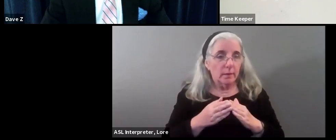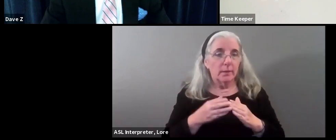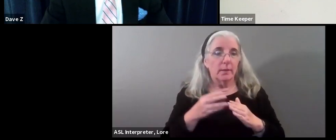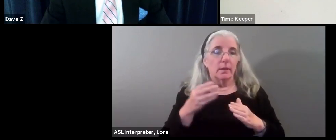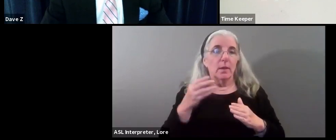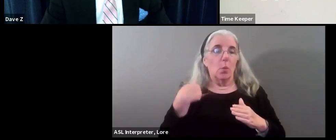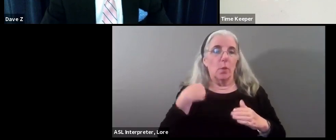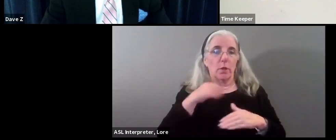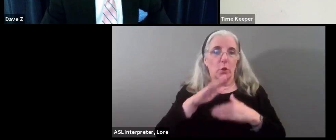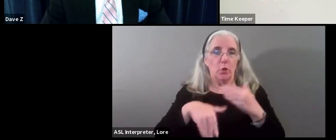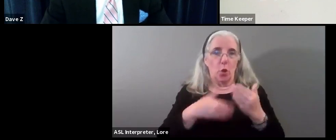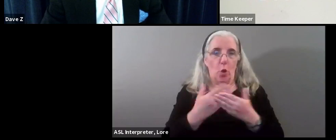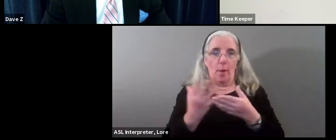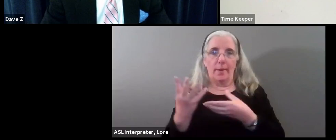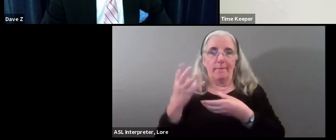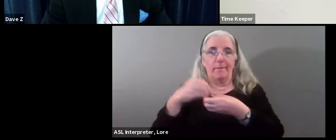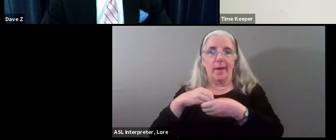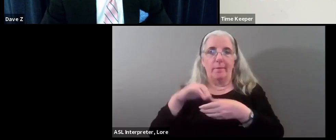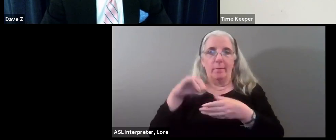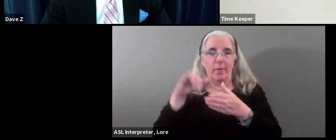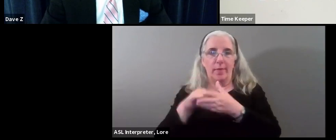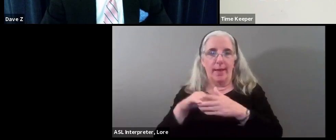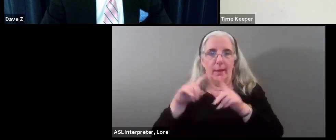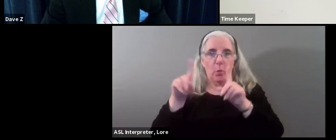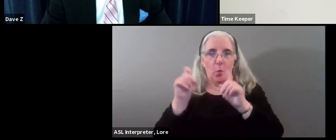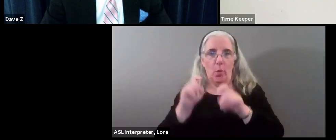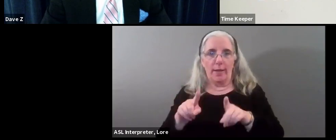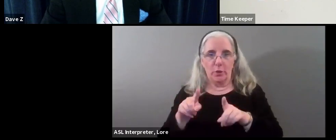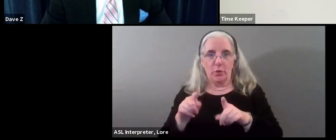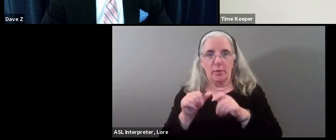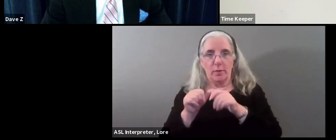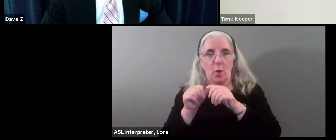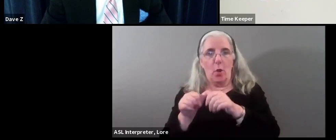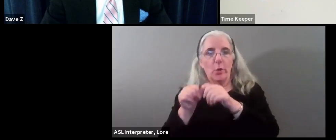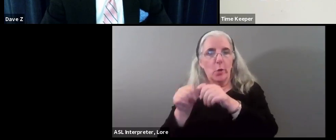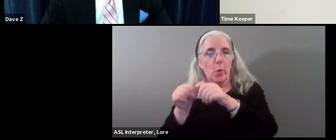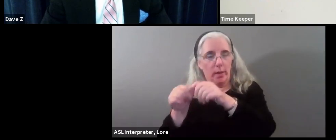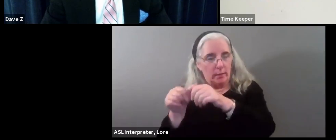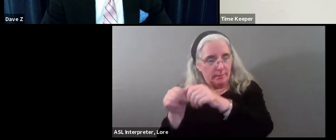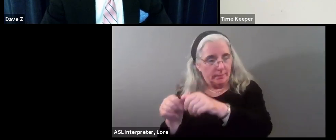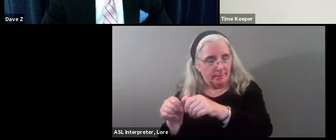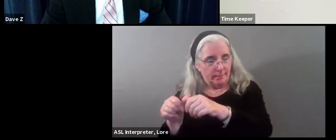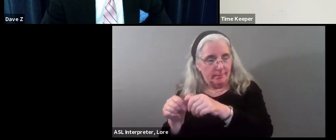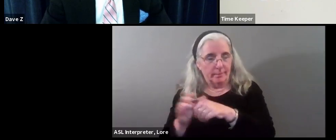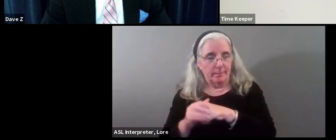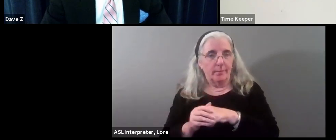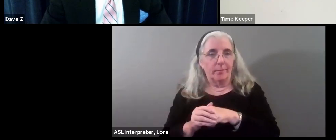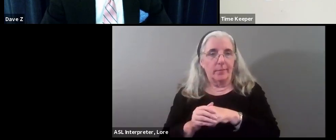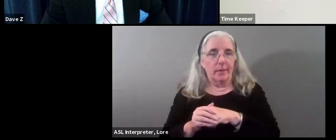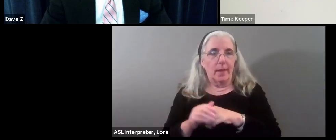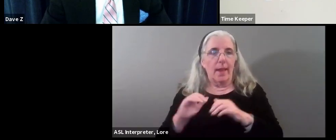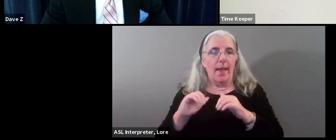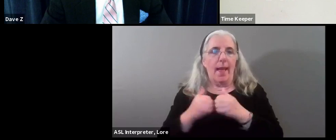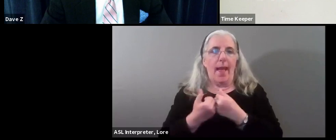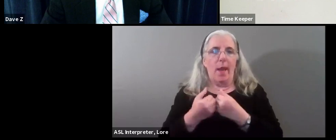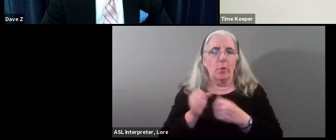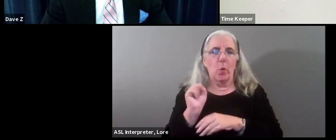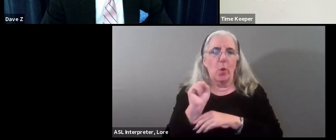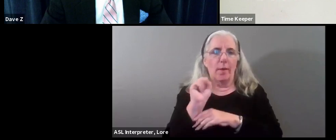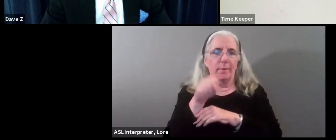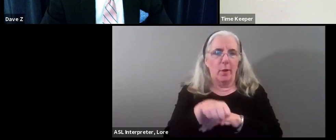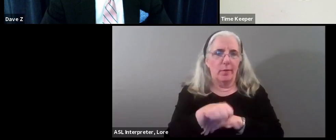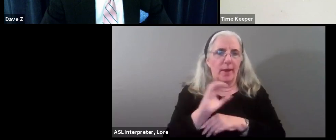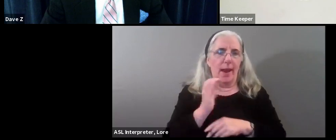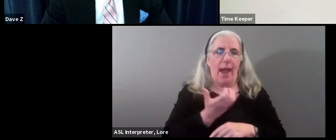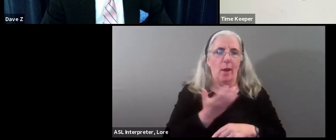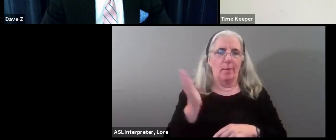we should all be engaged in this question on a continuing basis. Uh, how to overcome the errors